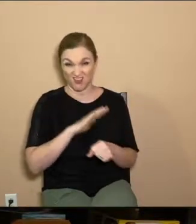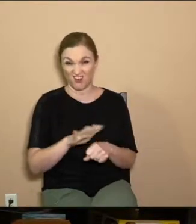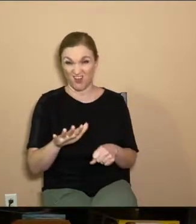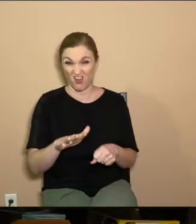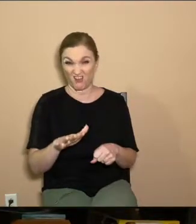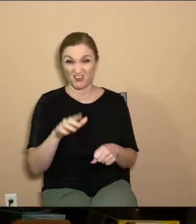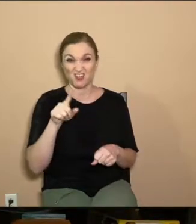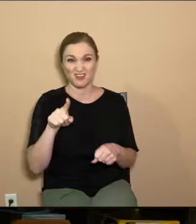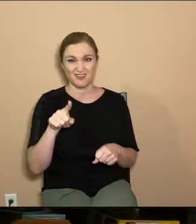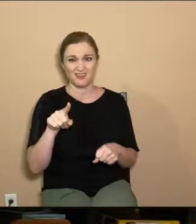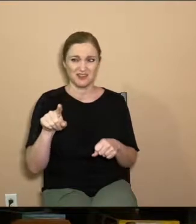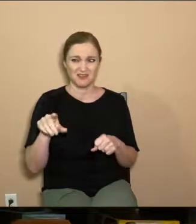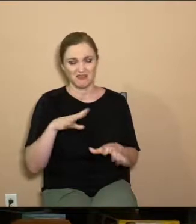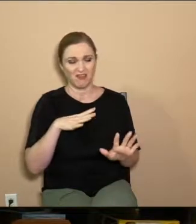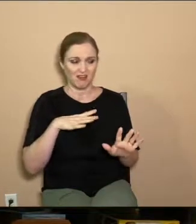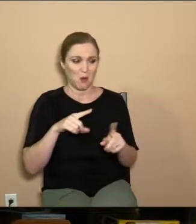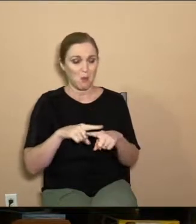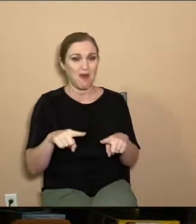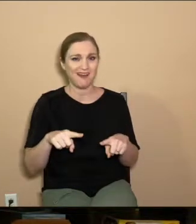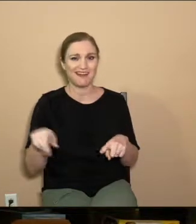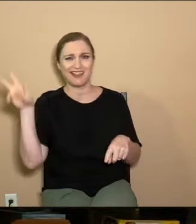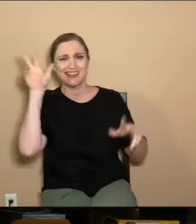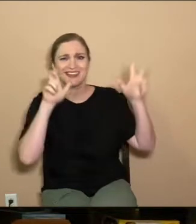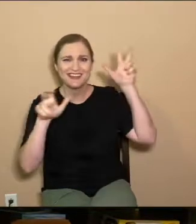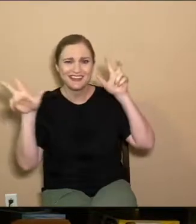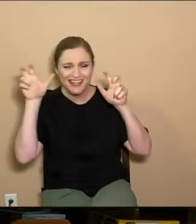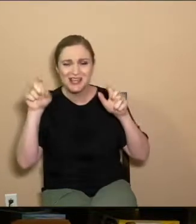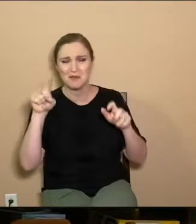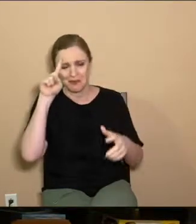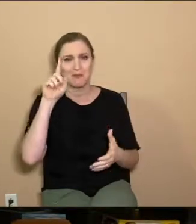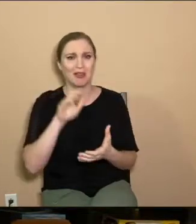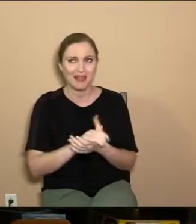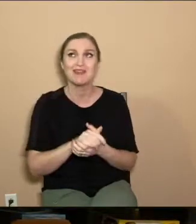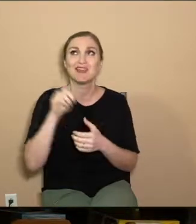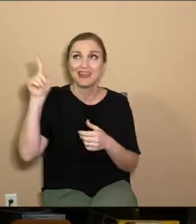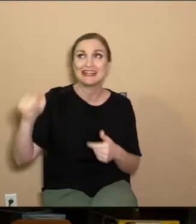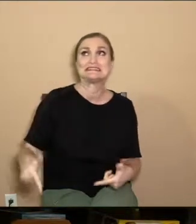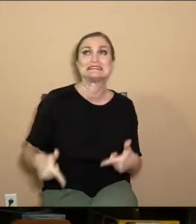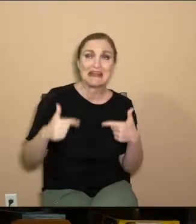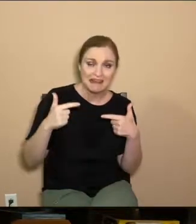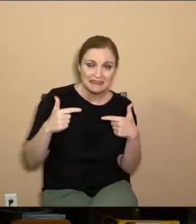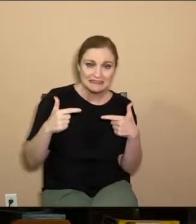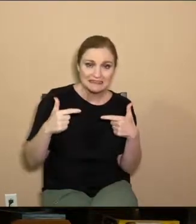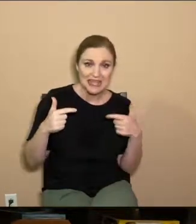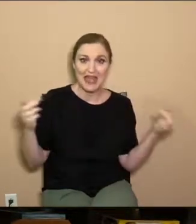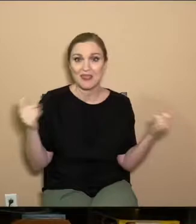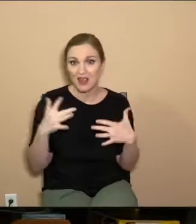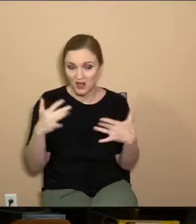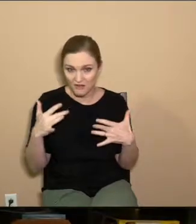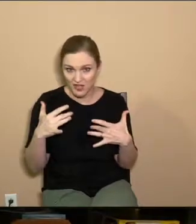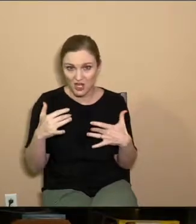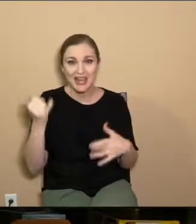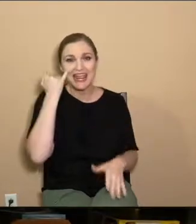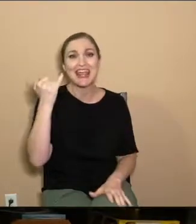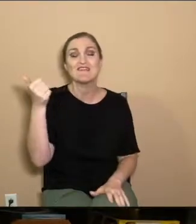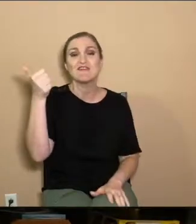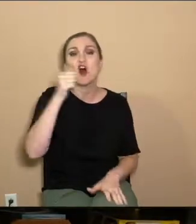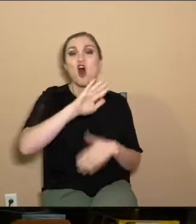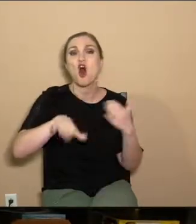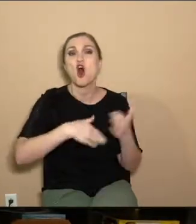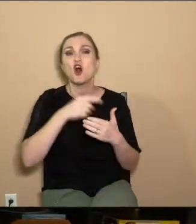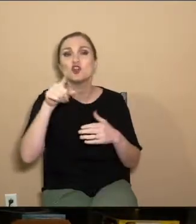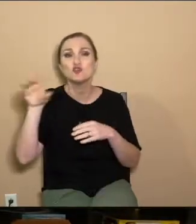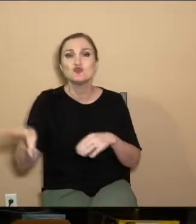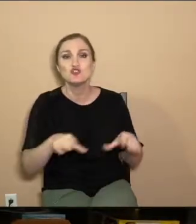He says, you do well, but even the demons believe and shudder. If all you are doing is